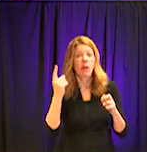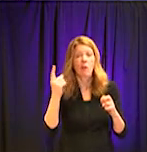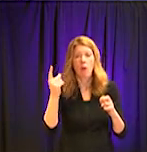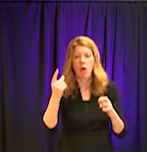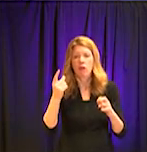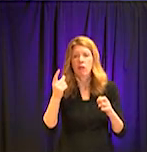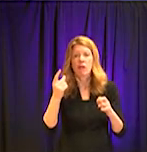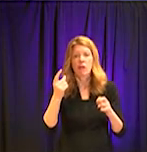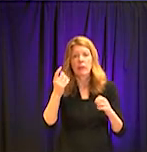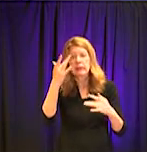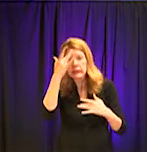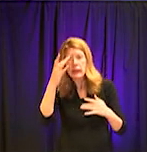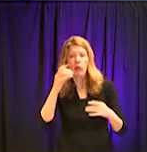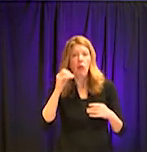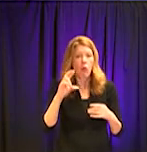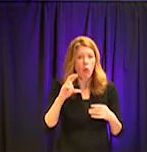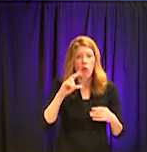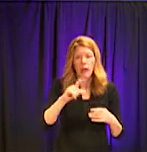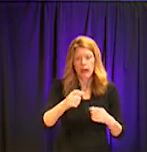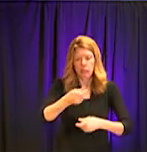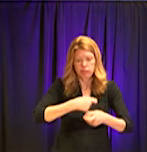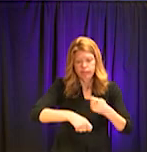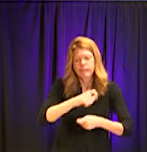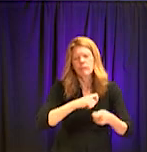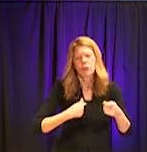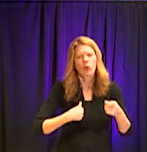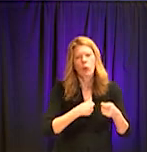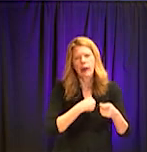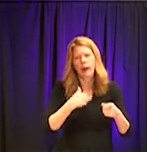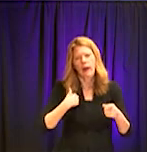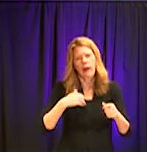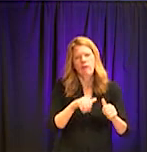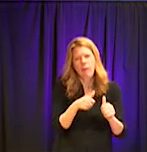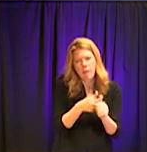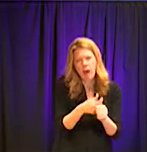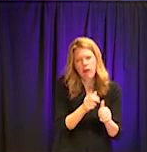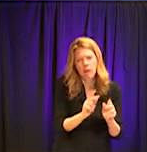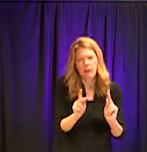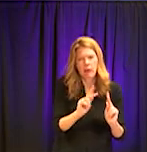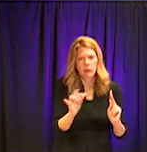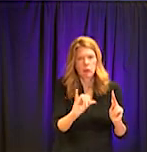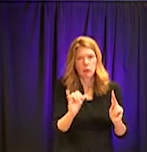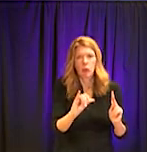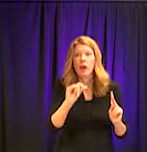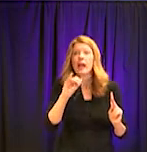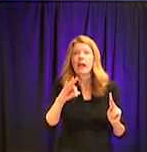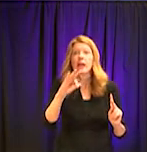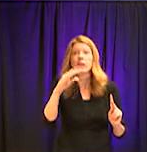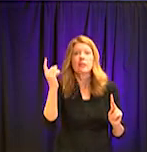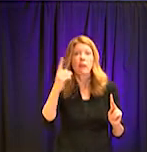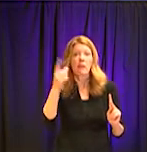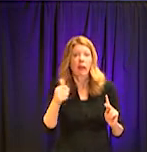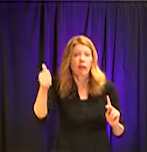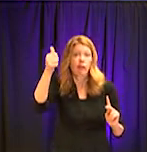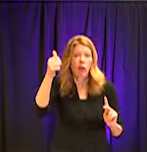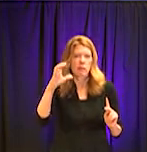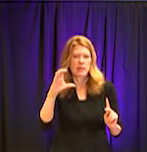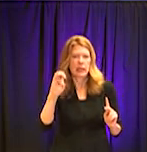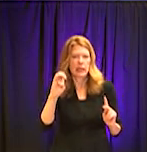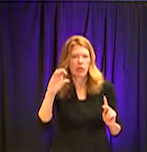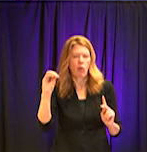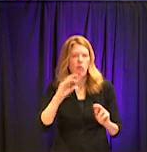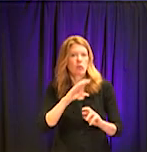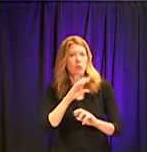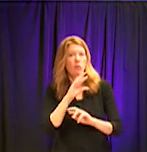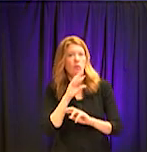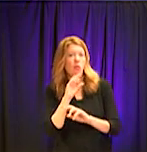major emergency declaration is ordered through the CEO. So now I will stop. I want to thank Mr.